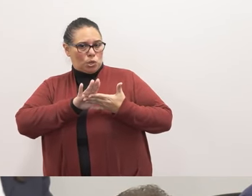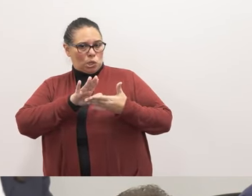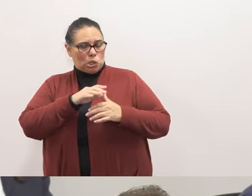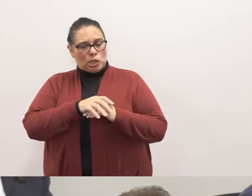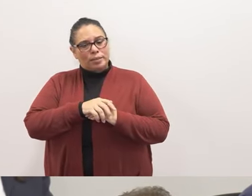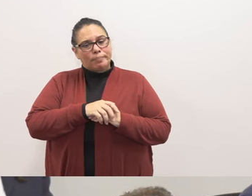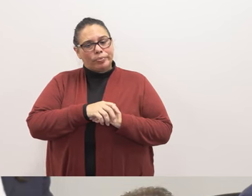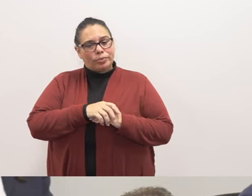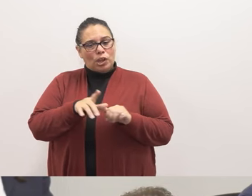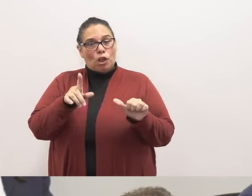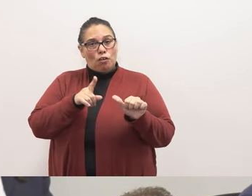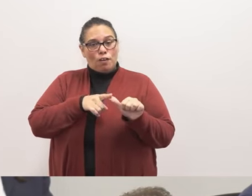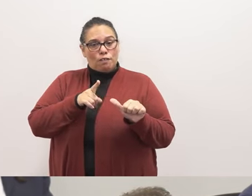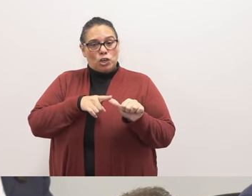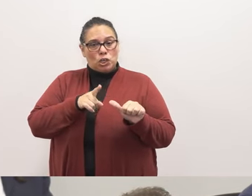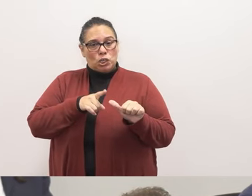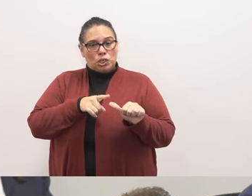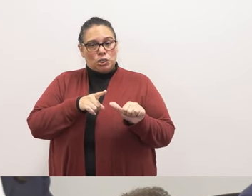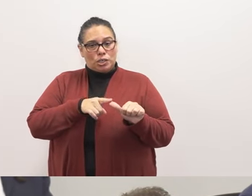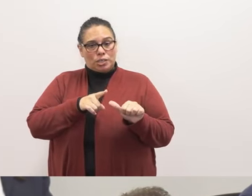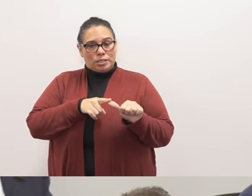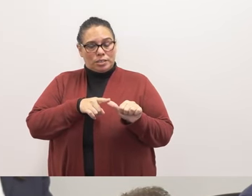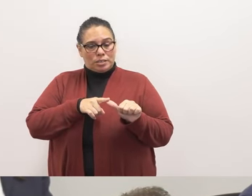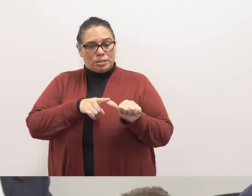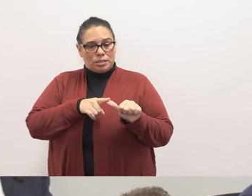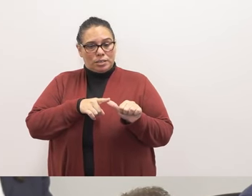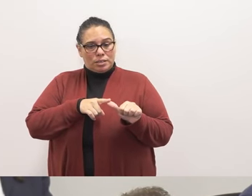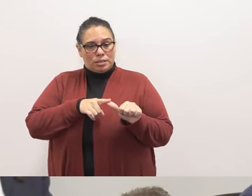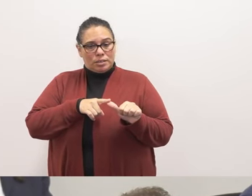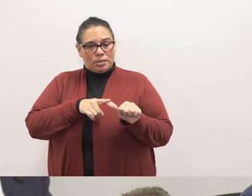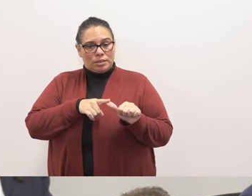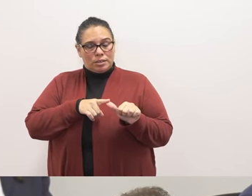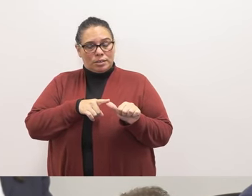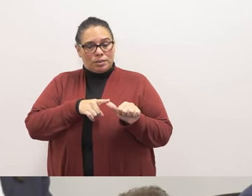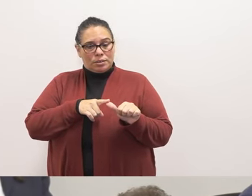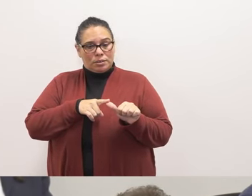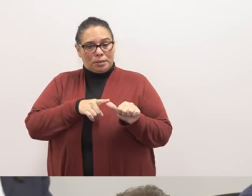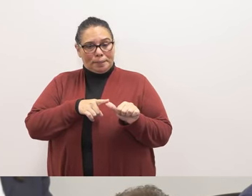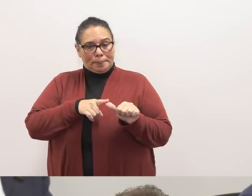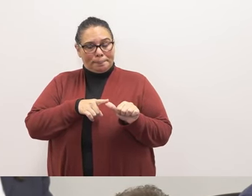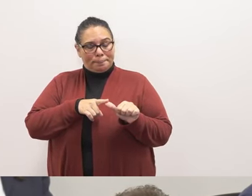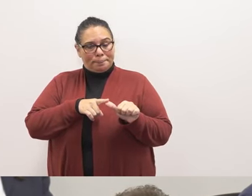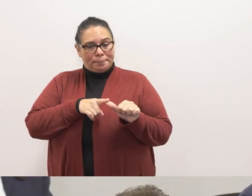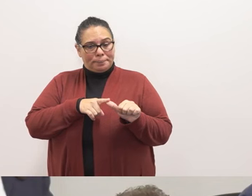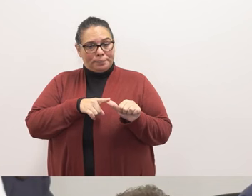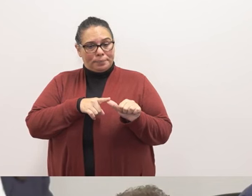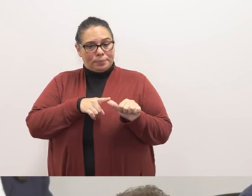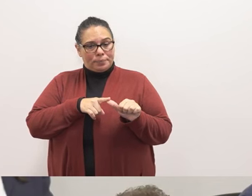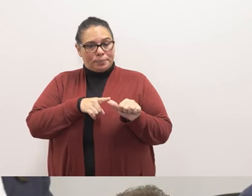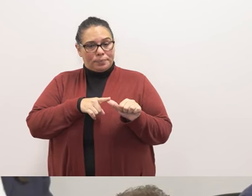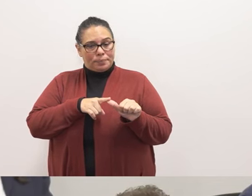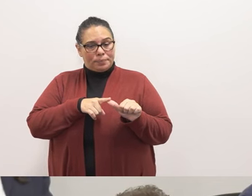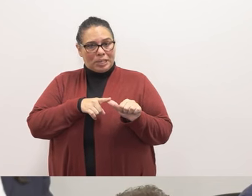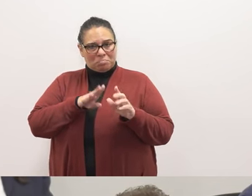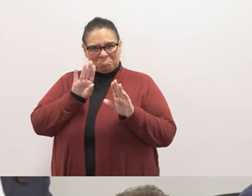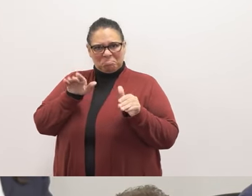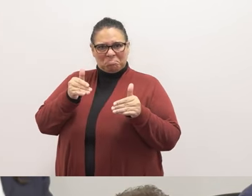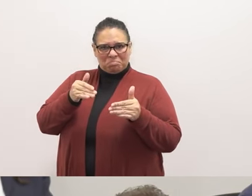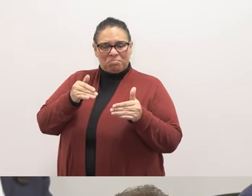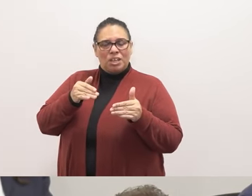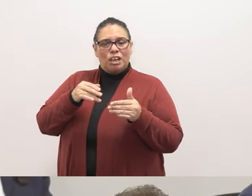First, with the more recycling in